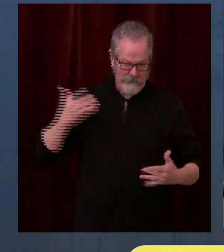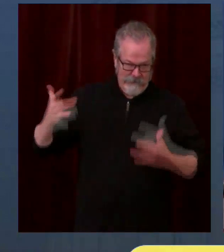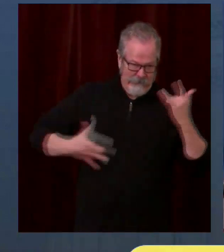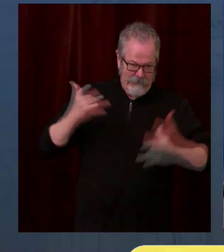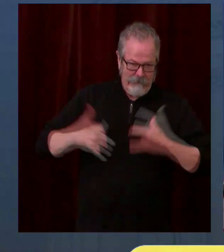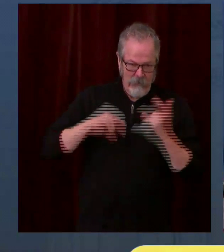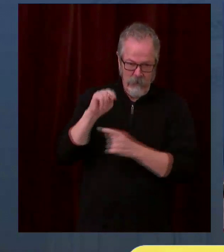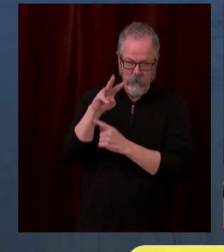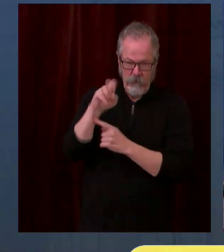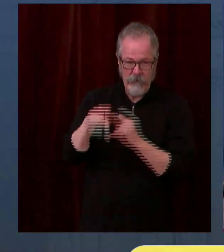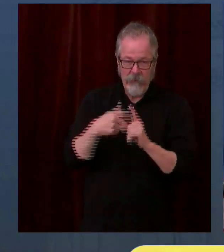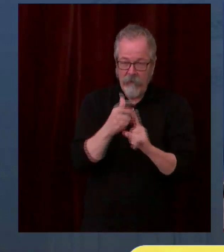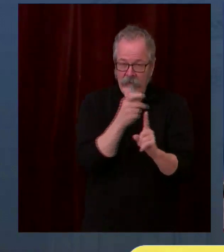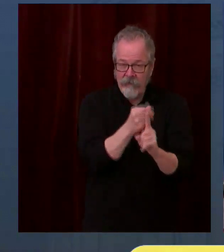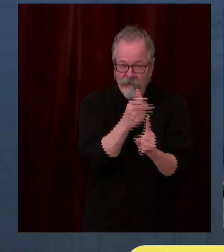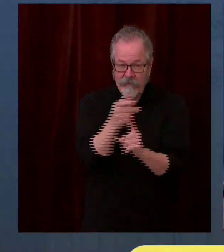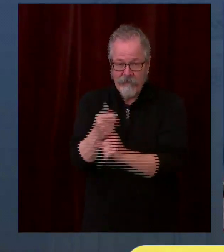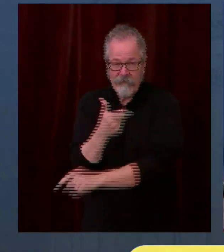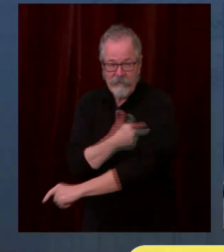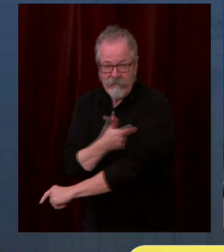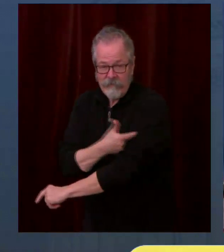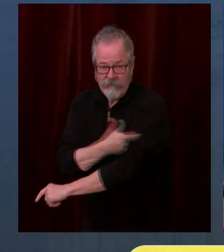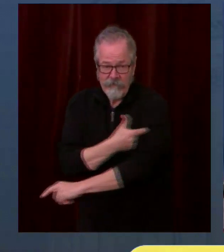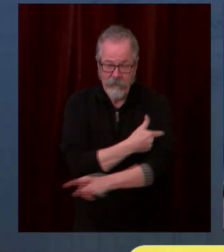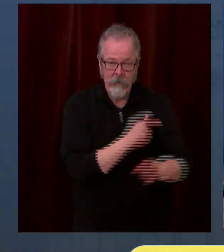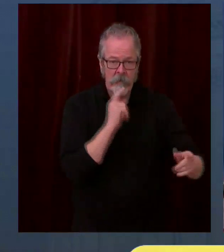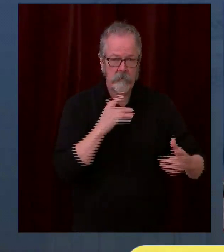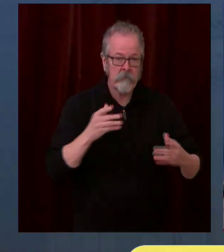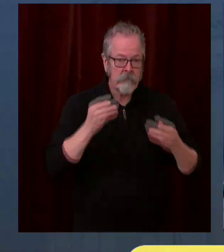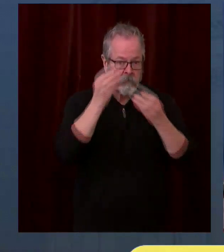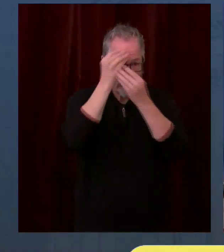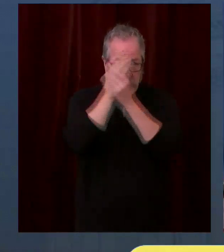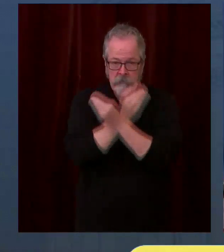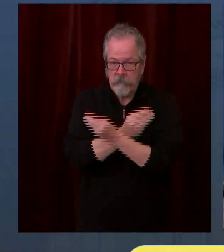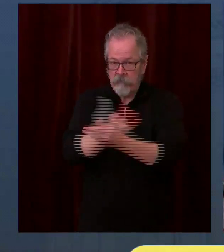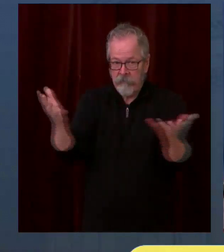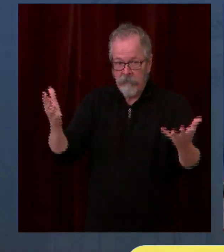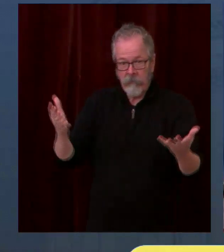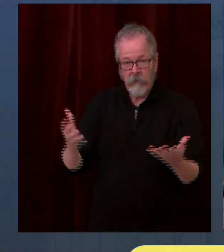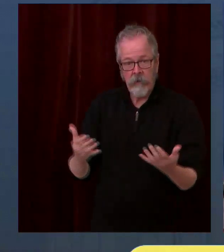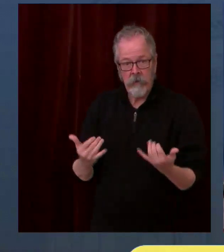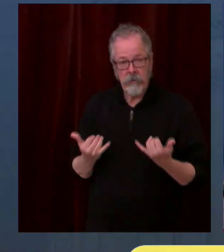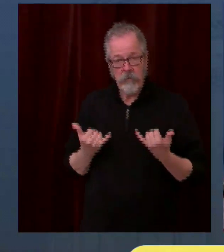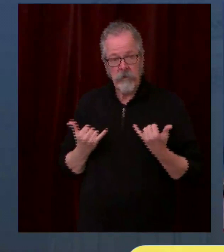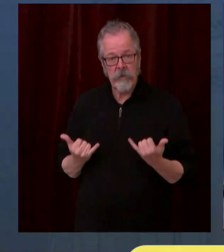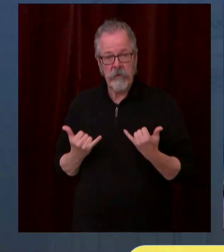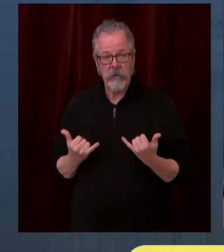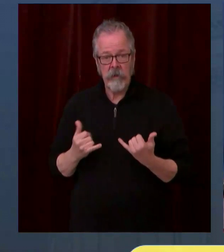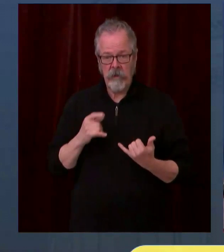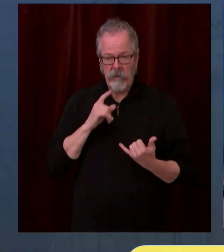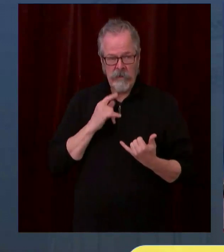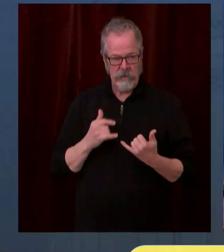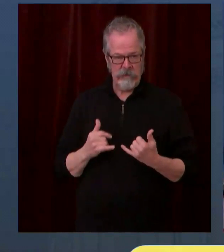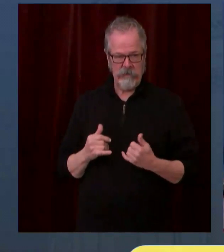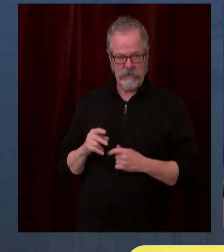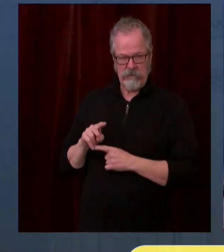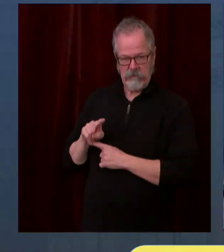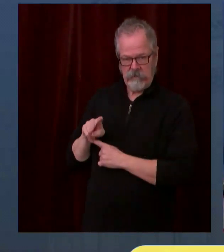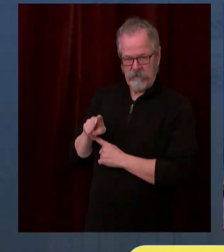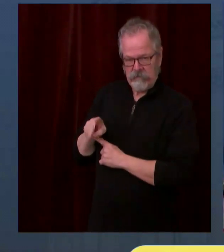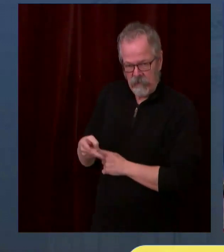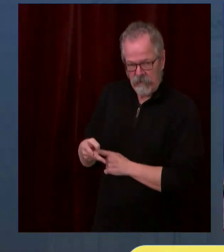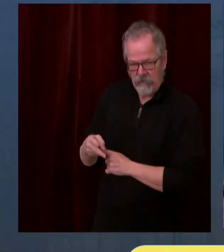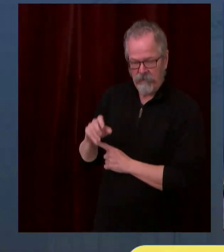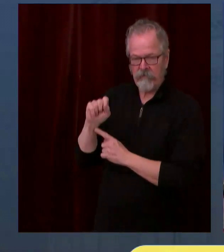announcing the start of what we think of as the second stage of our vaccination initiative. We are now